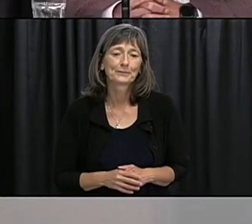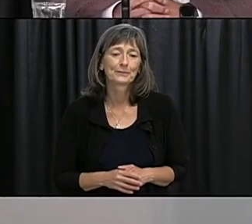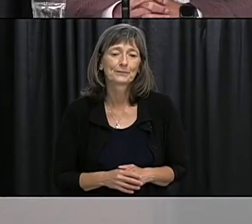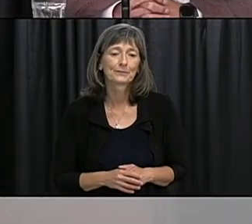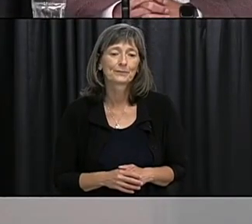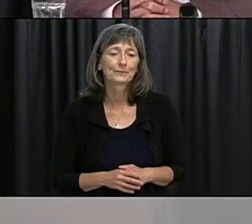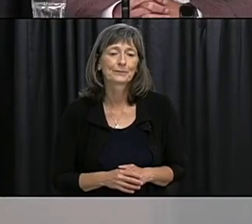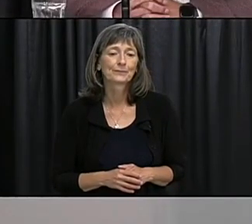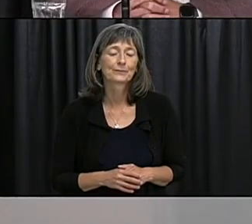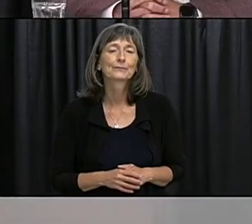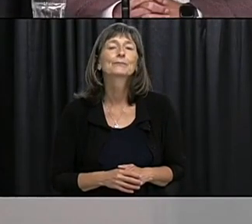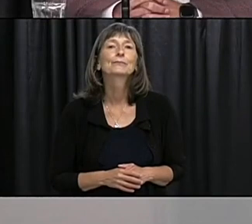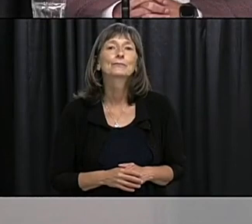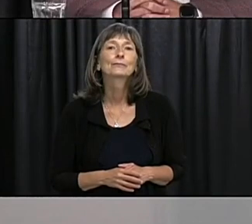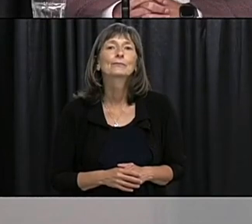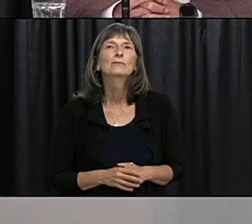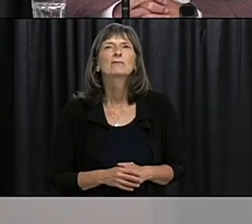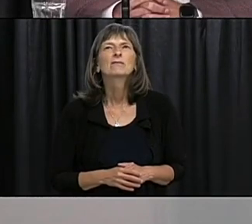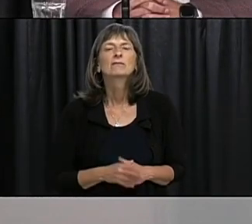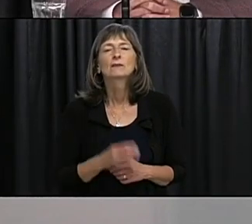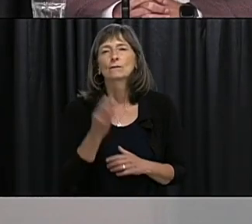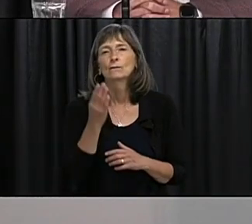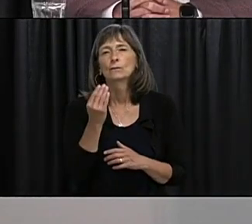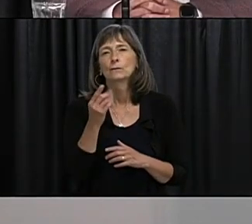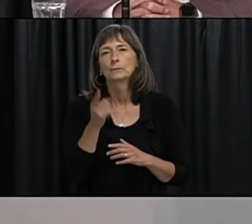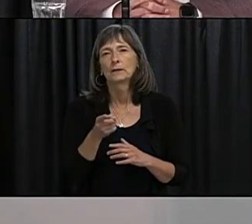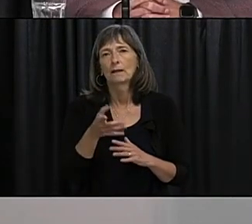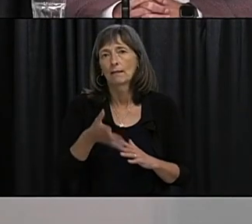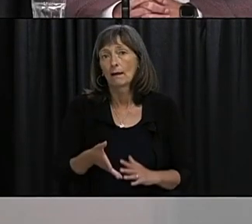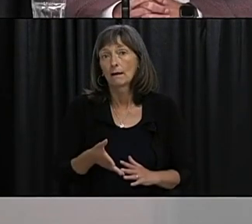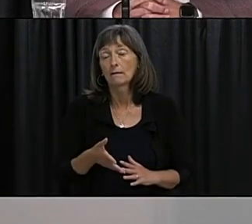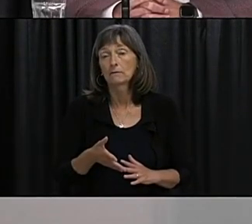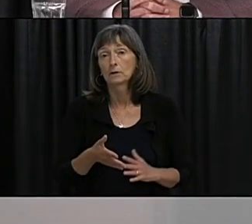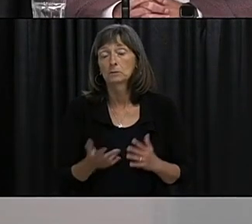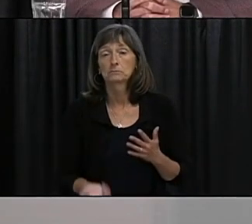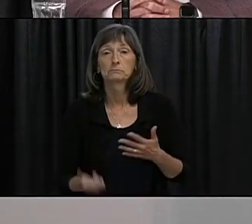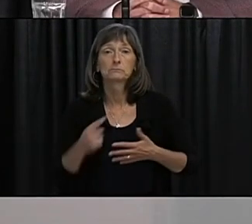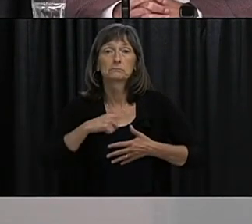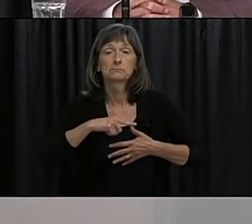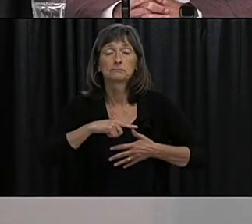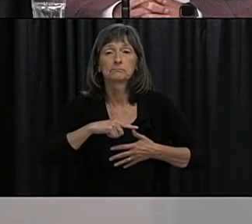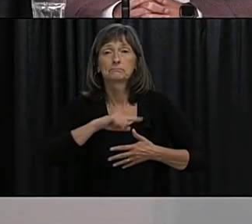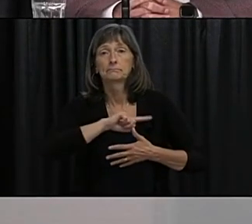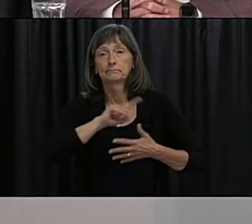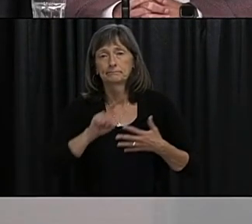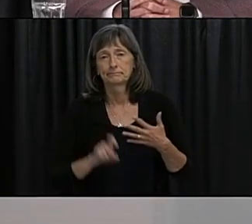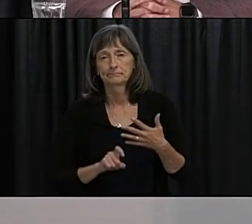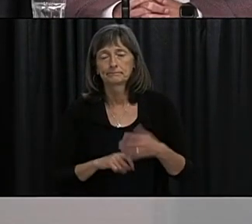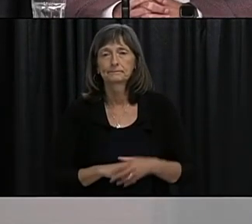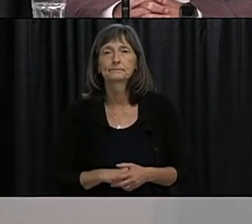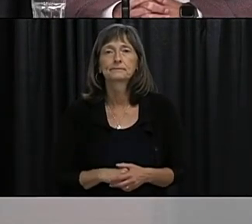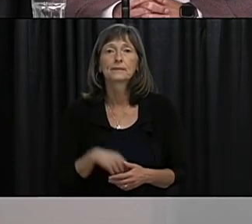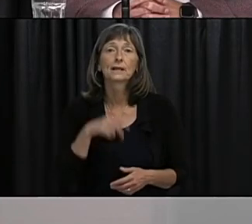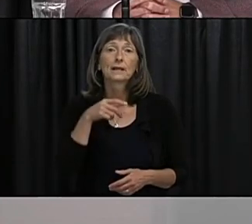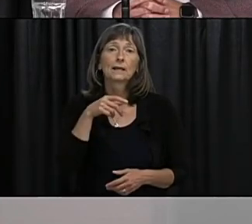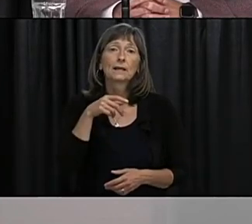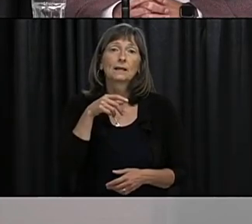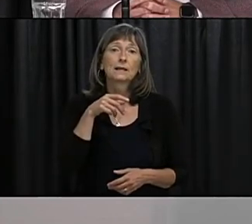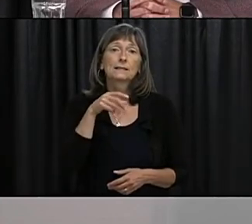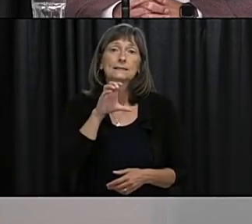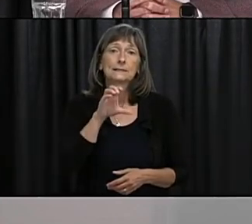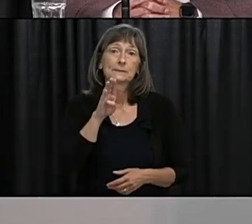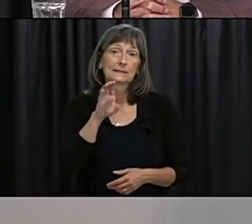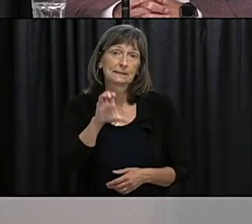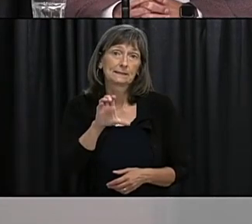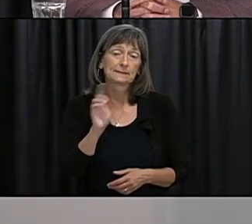thank you Dr. Fitzgerald we have about 14 minutes I do believe left so we're going to go through the reporters again with one more question starting with Peter Cowan of the